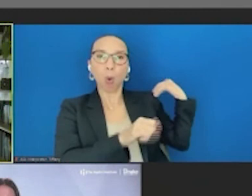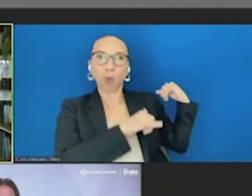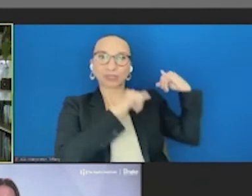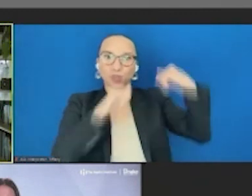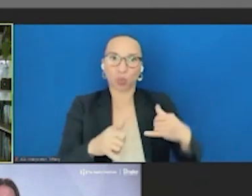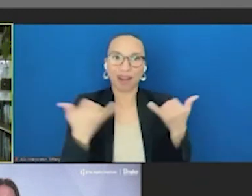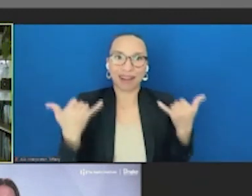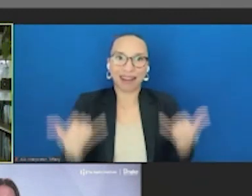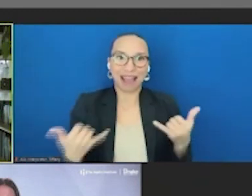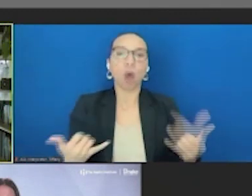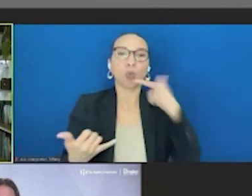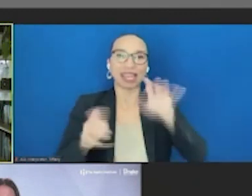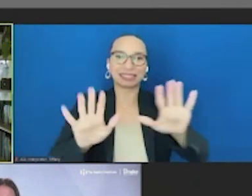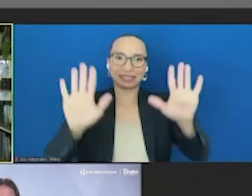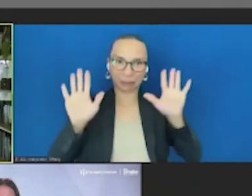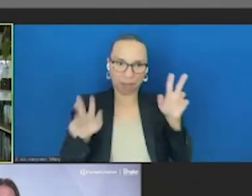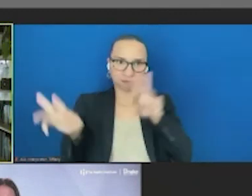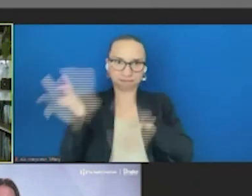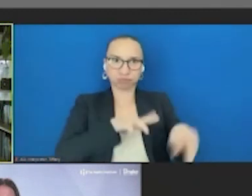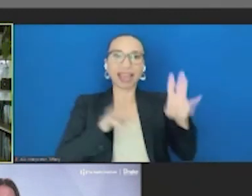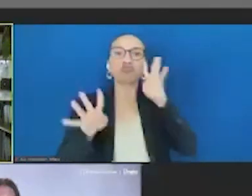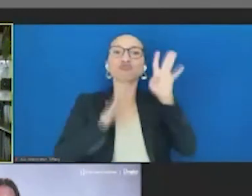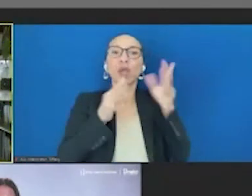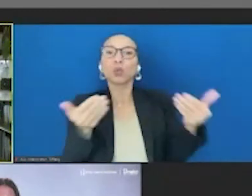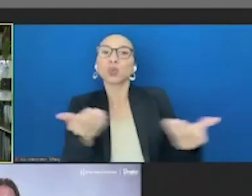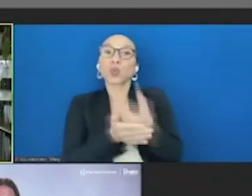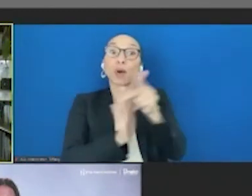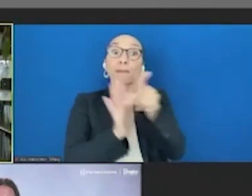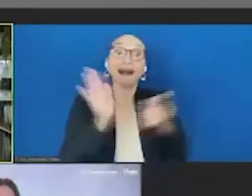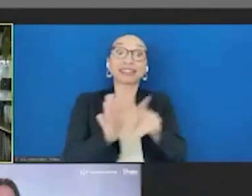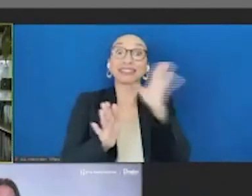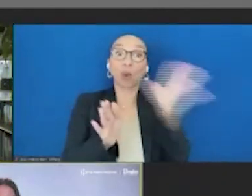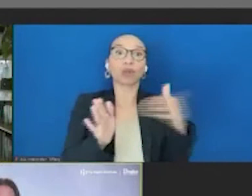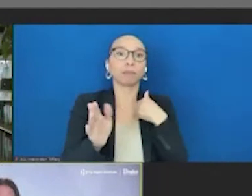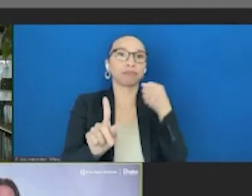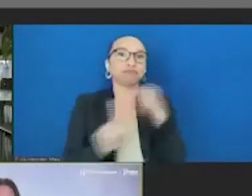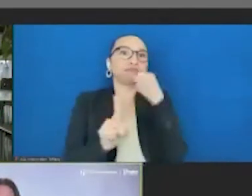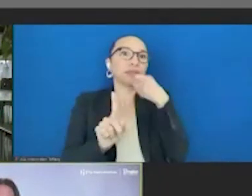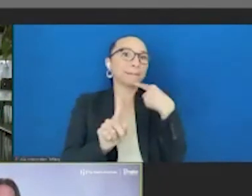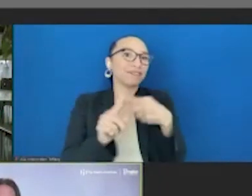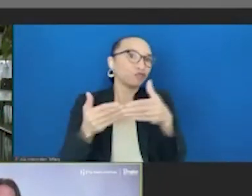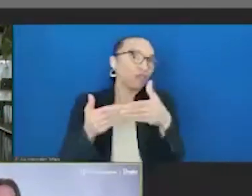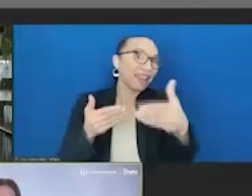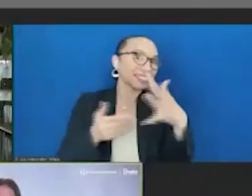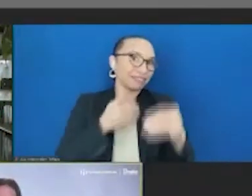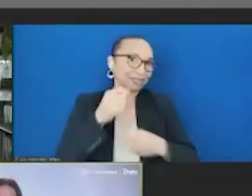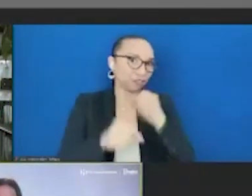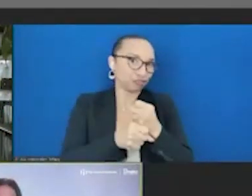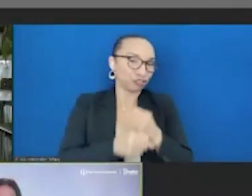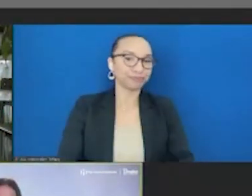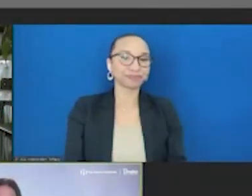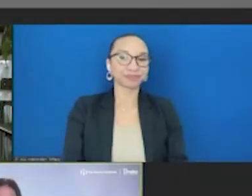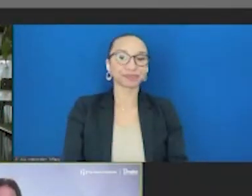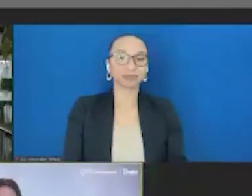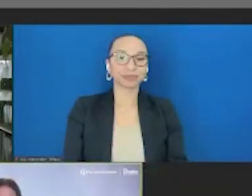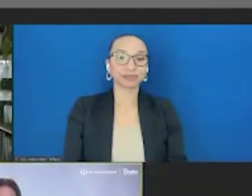really imaginative and new and effective policies for the next 50 years. Great. Thank you both so much. Thank you, Dr. Mozafarian for a